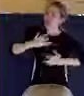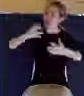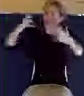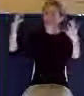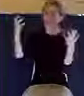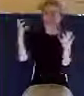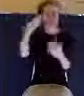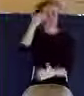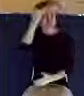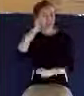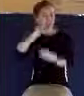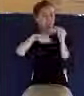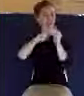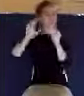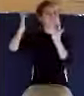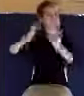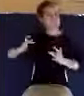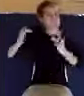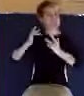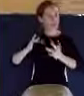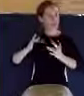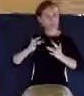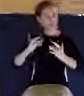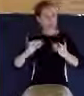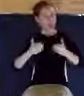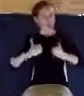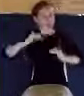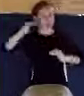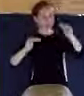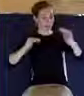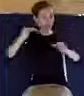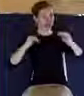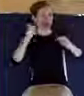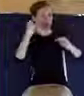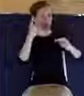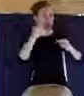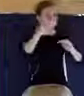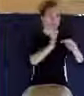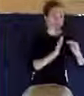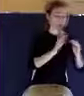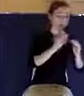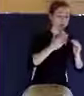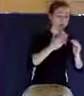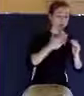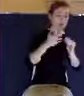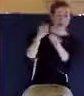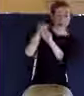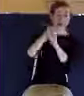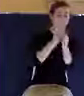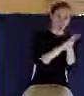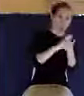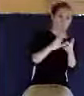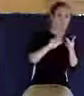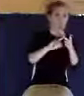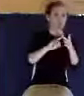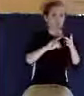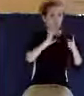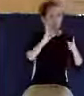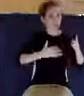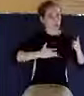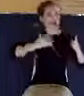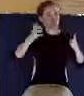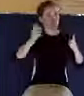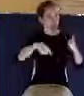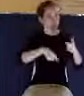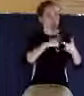have this unbalanced view of God. Now, rest assured, God is a God of holiness. He's a God of wrath. He's a God of justice. But also, friend,